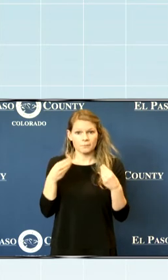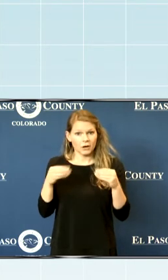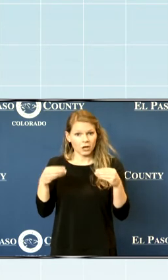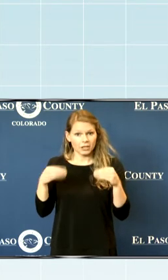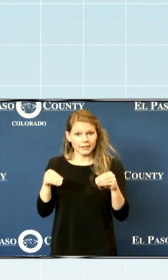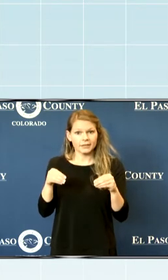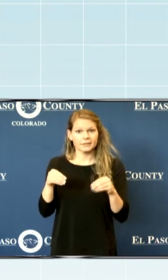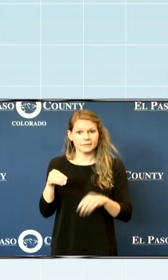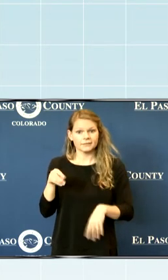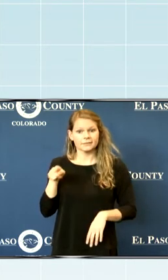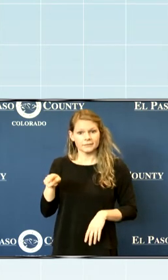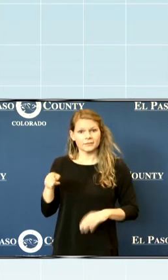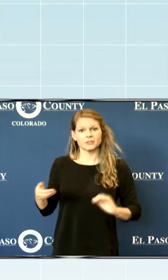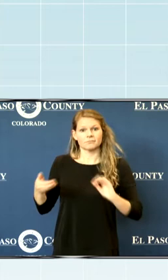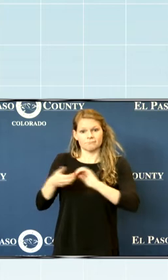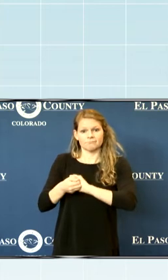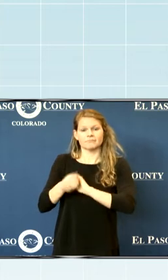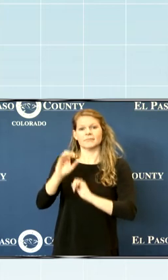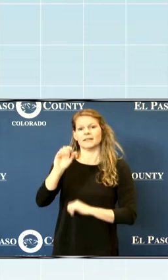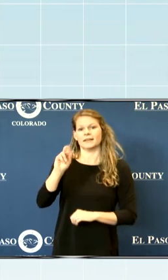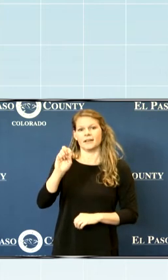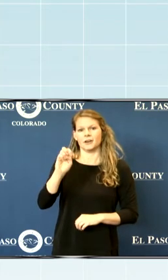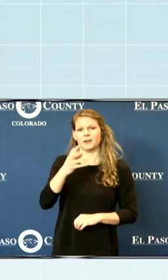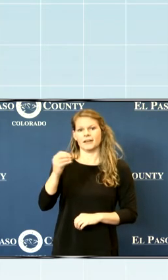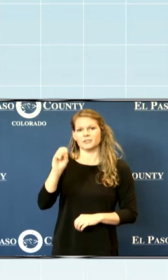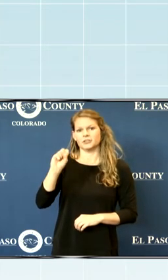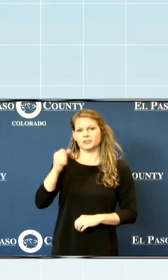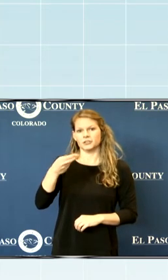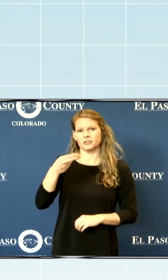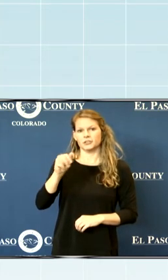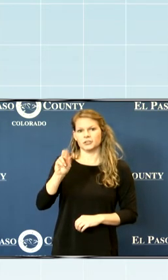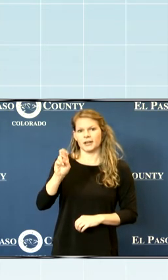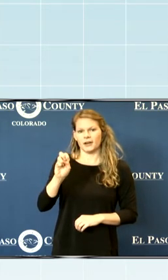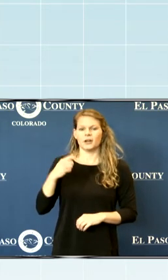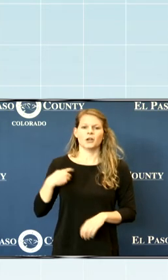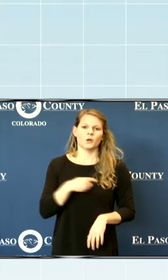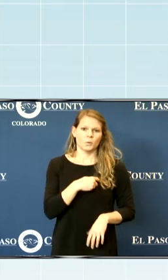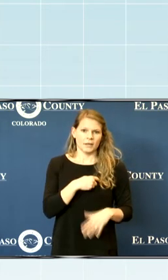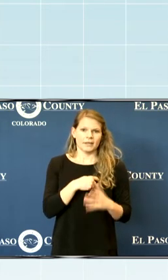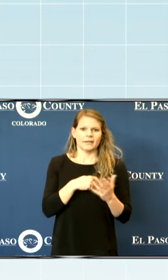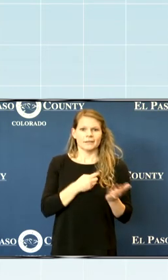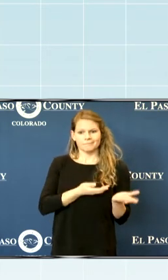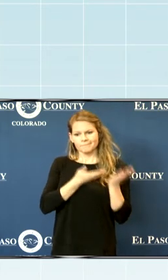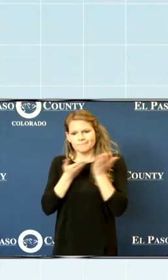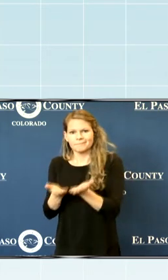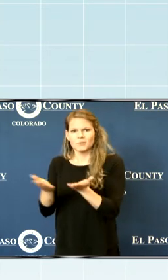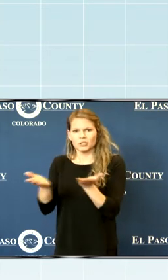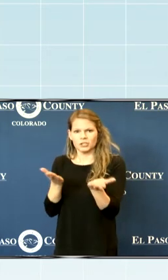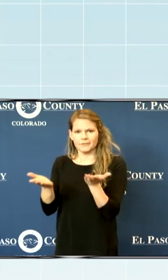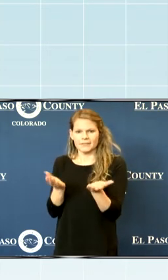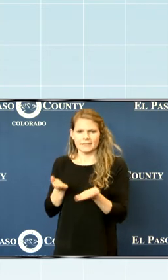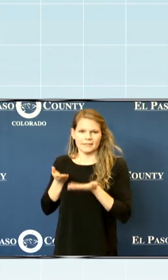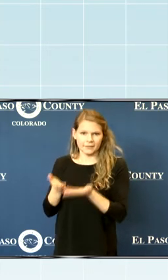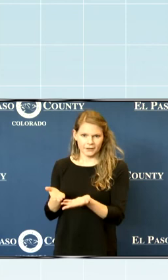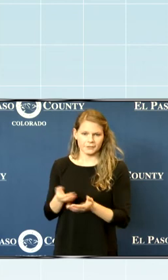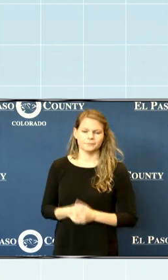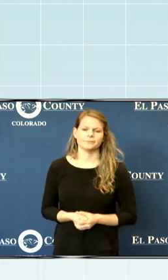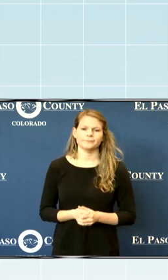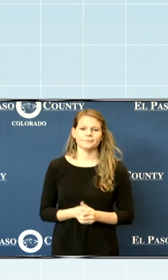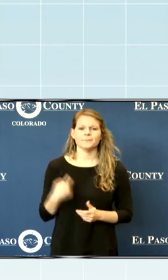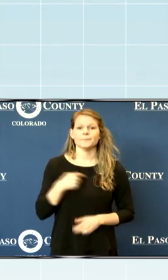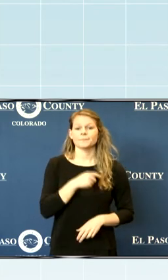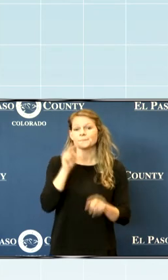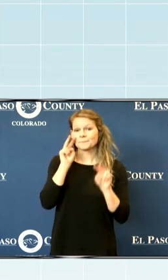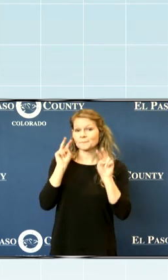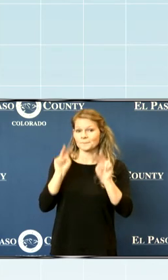with our great partners at Care and Share, we are taking the services to the community. We look forward